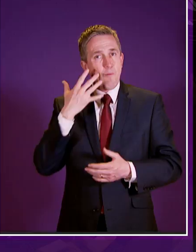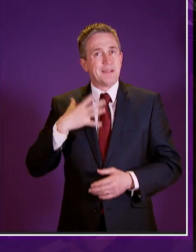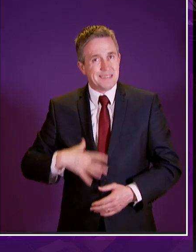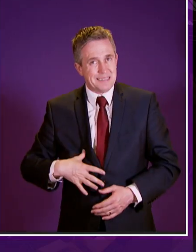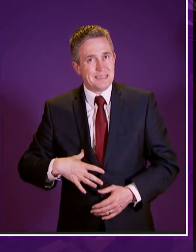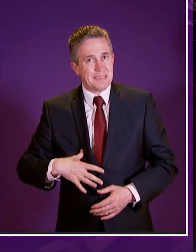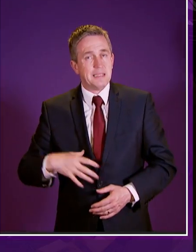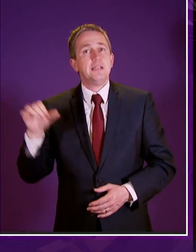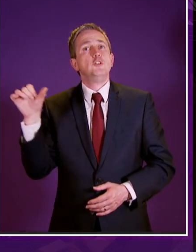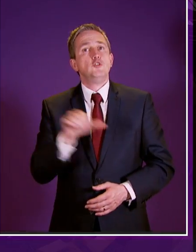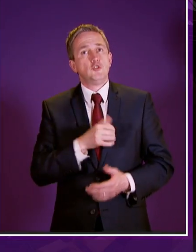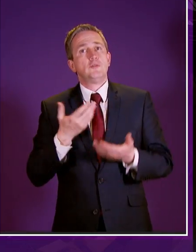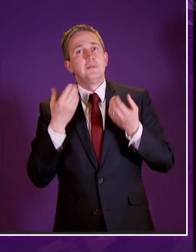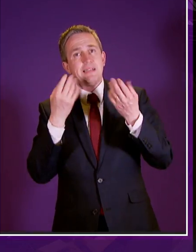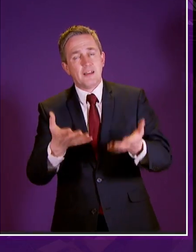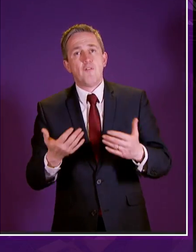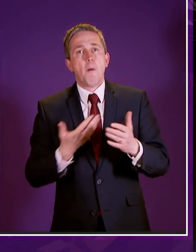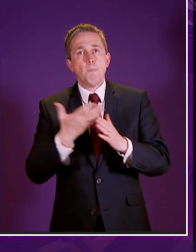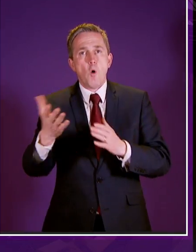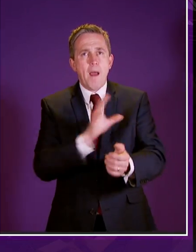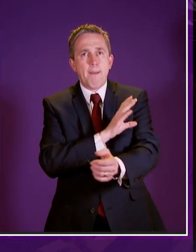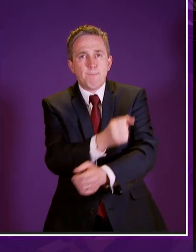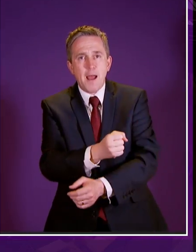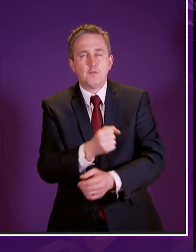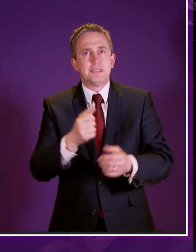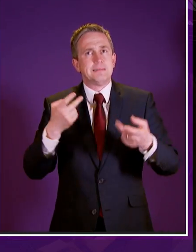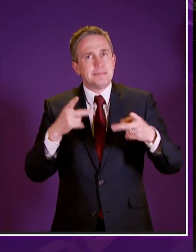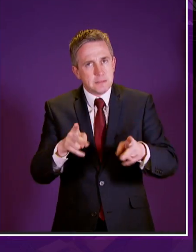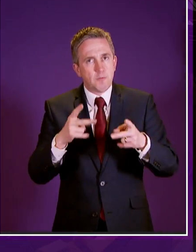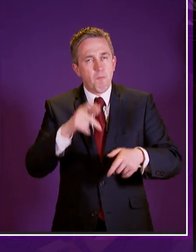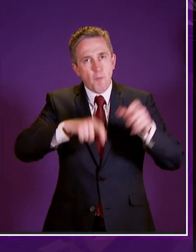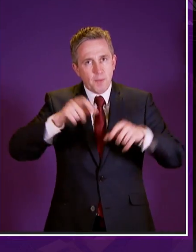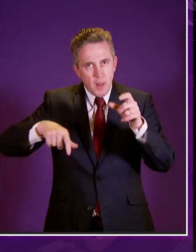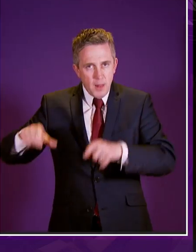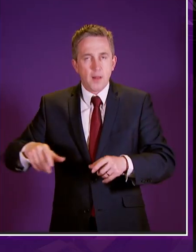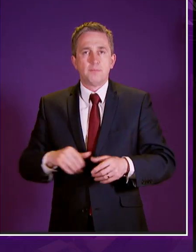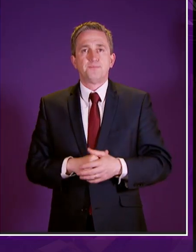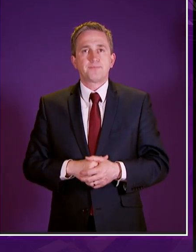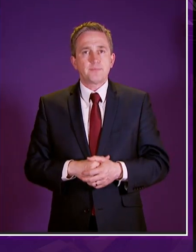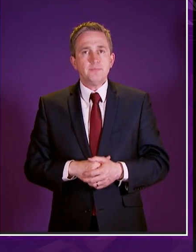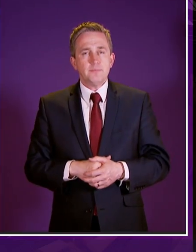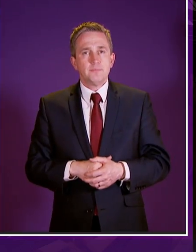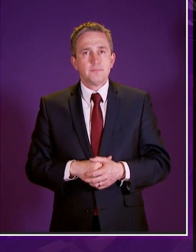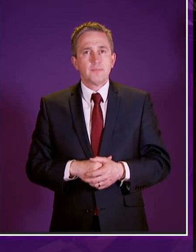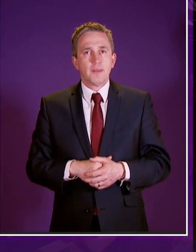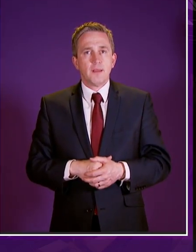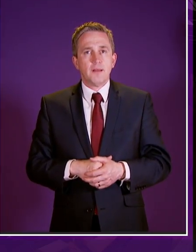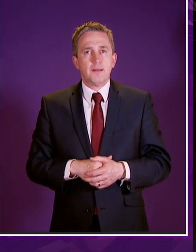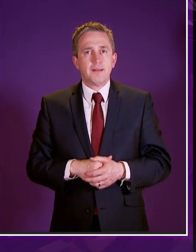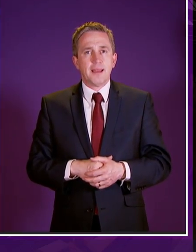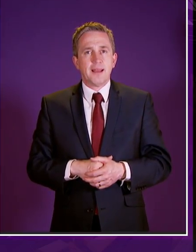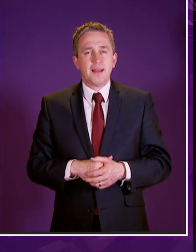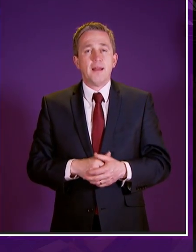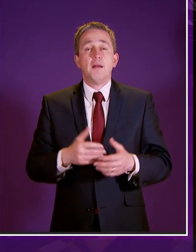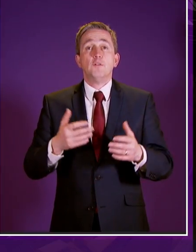give rise to a quite different more empowering more more positive system i'm pleased that with having begun with no provision